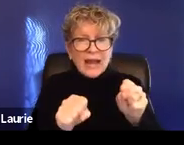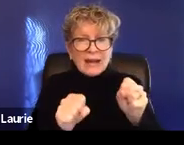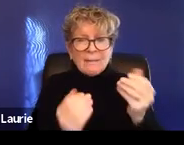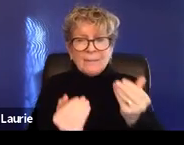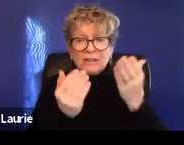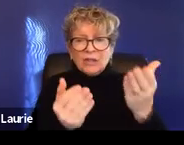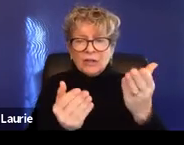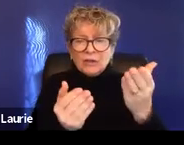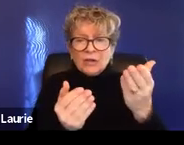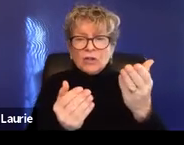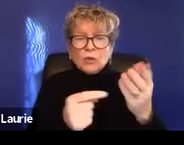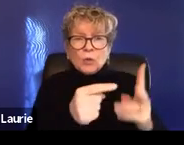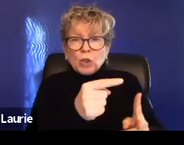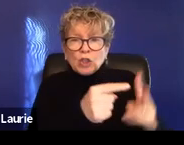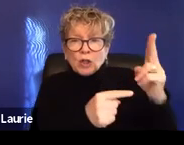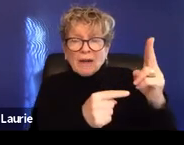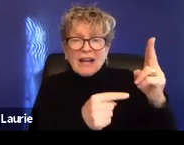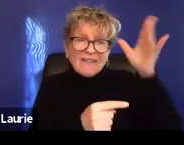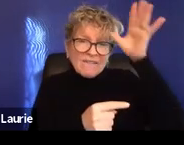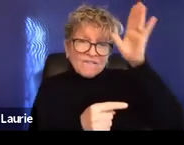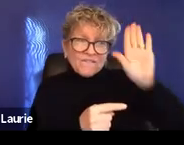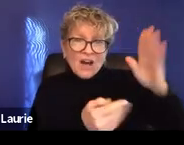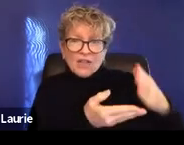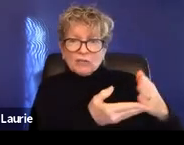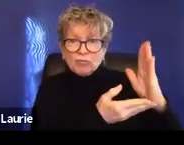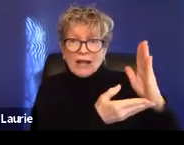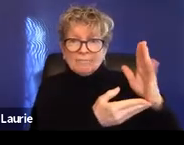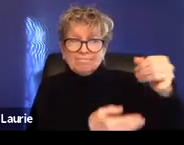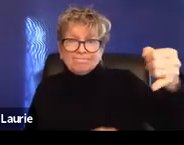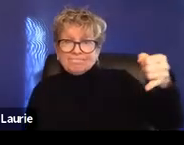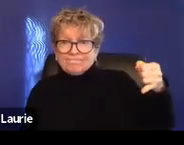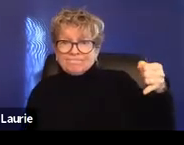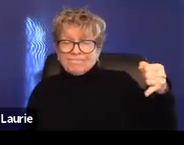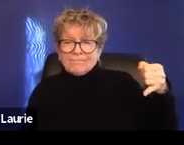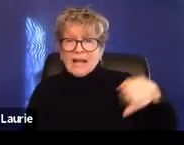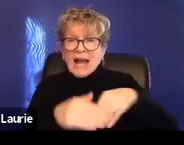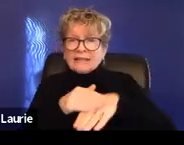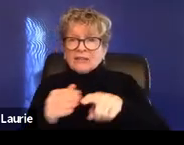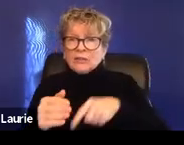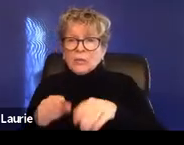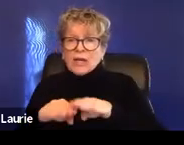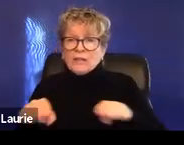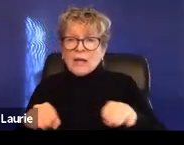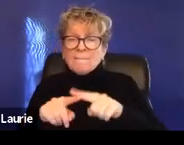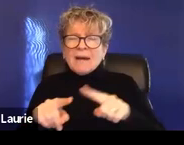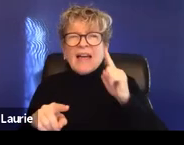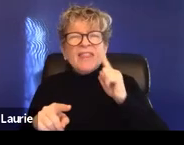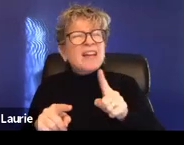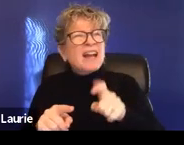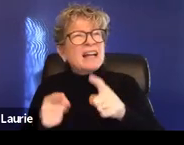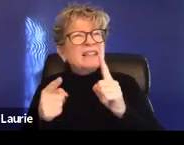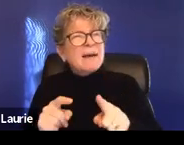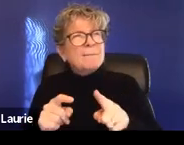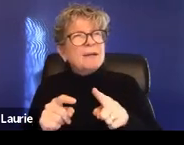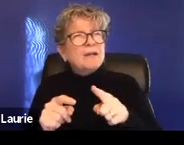terminate the father's right, the father's access to the child, but it often has to happen within, I think the first three